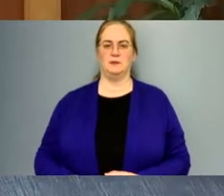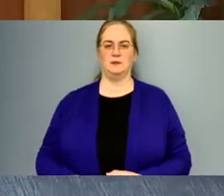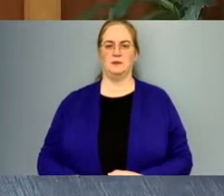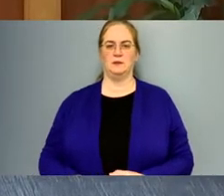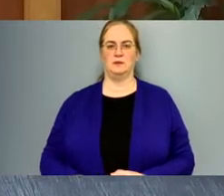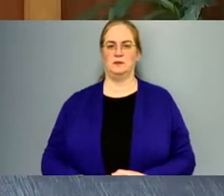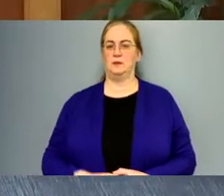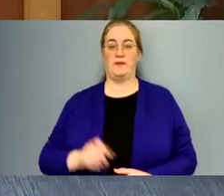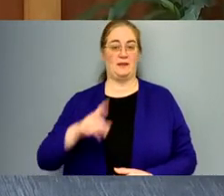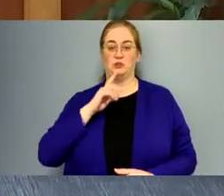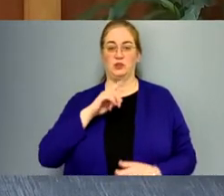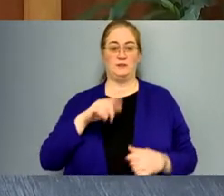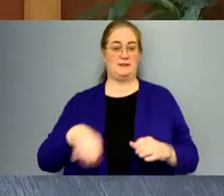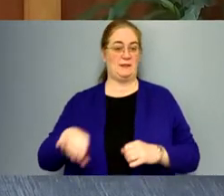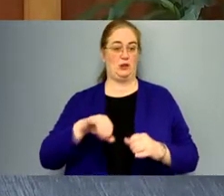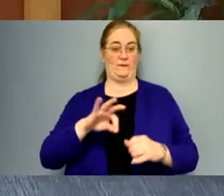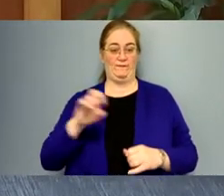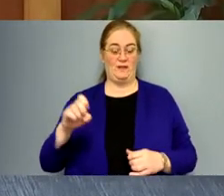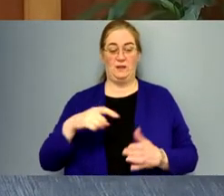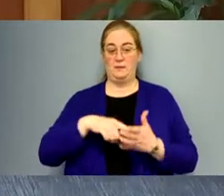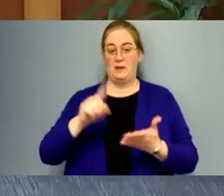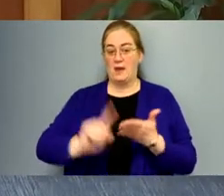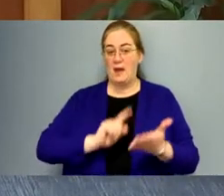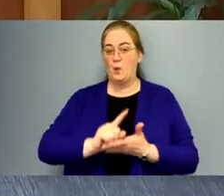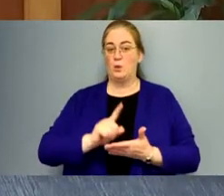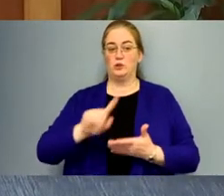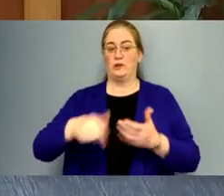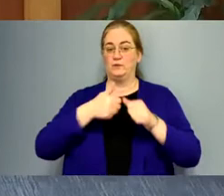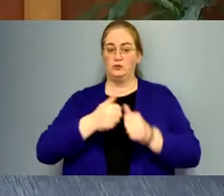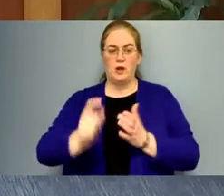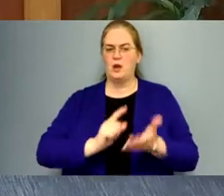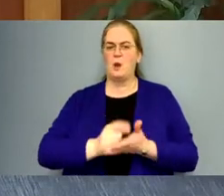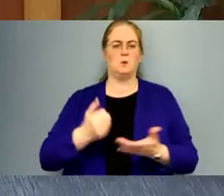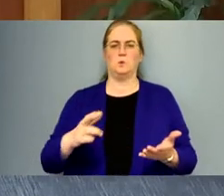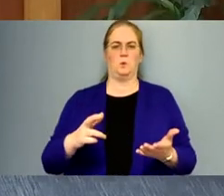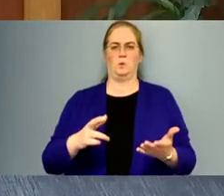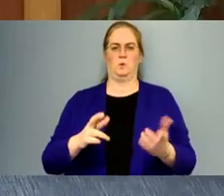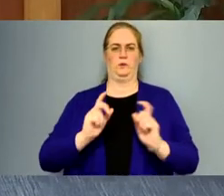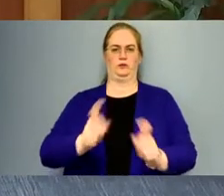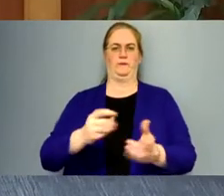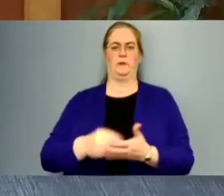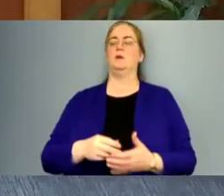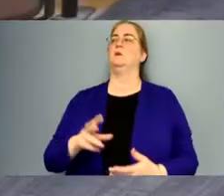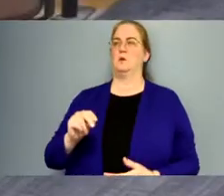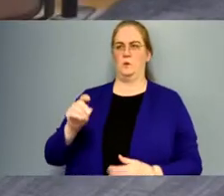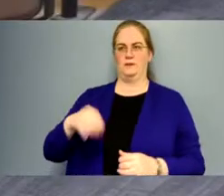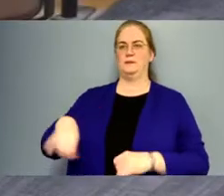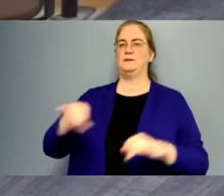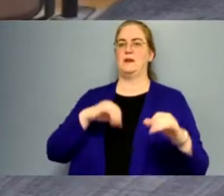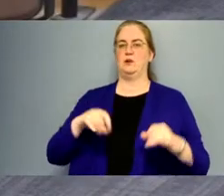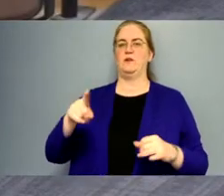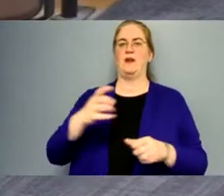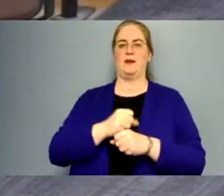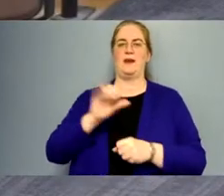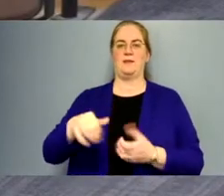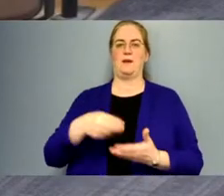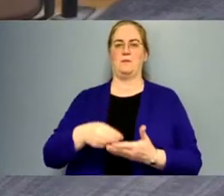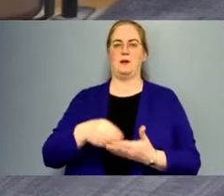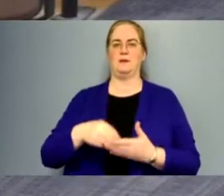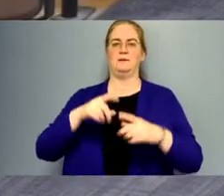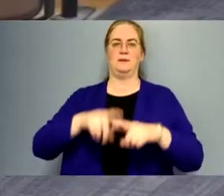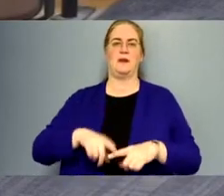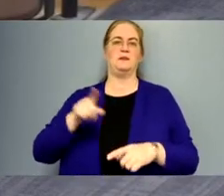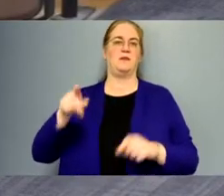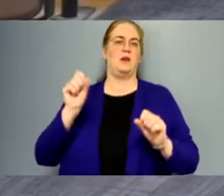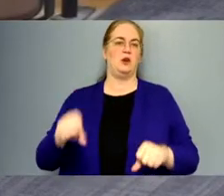that's just the standard fee there? Are they paid by hours? Do they have to track hours or they just, they just get that money? No, it's standard and they just get that money. It depends.